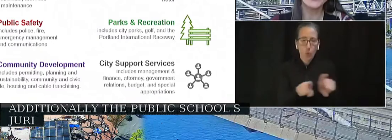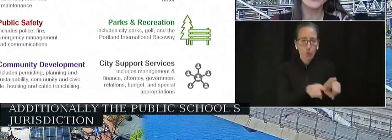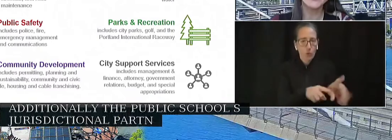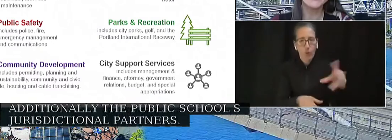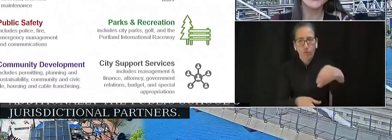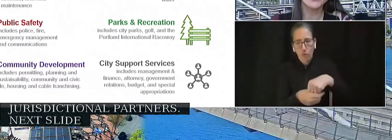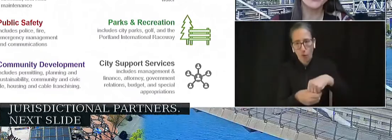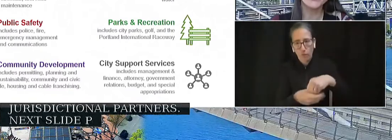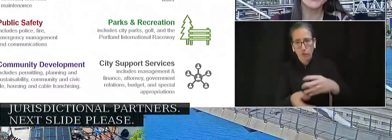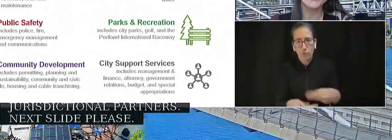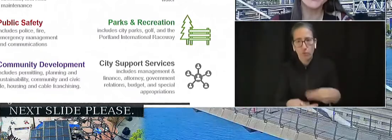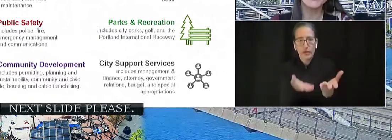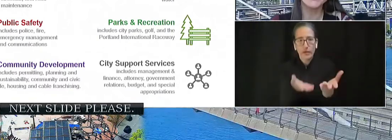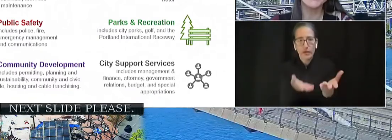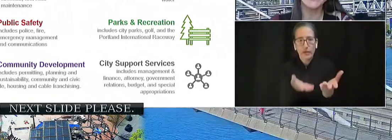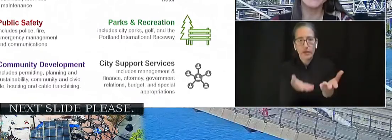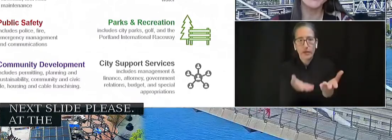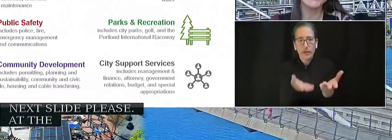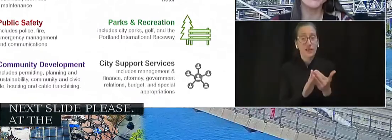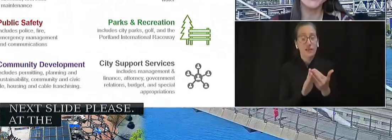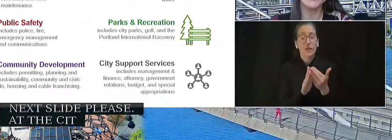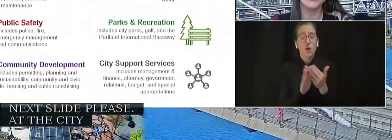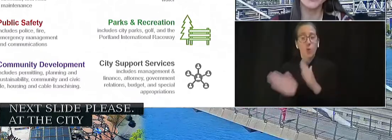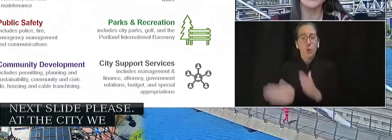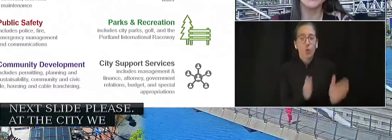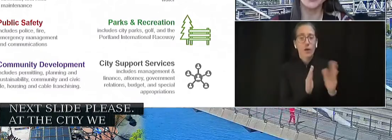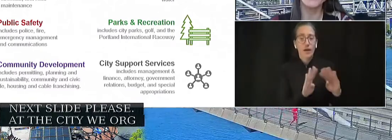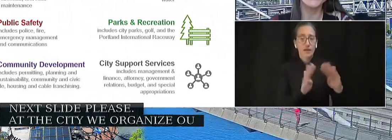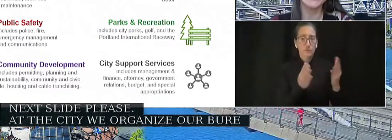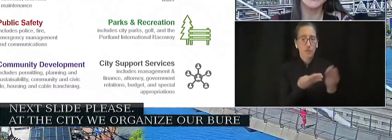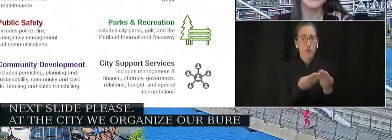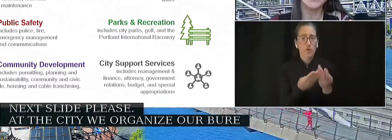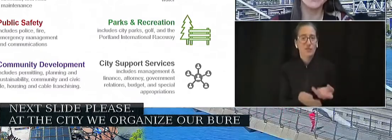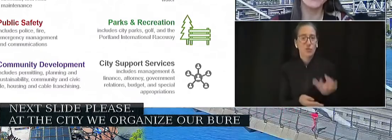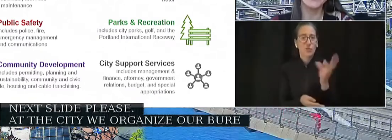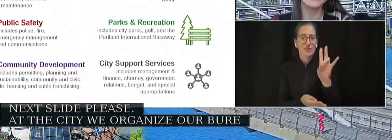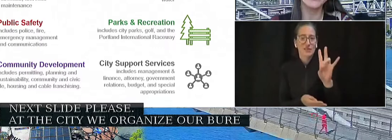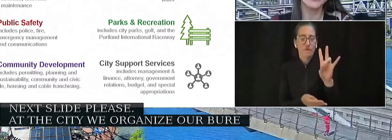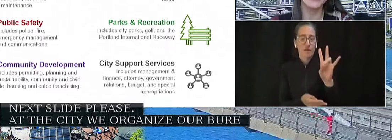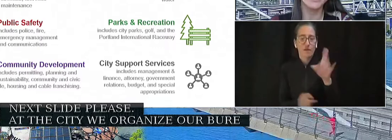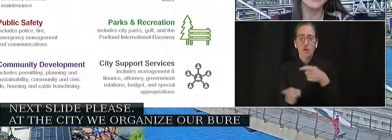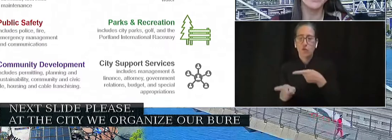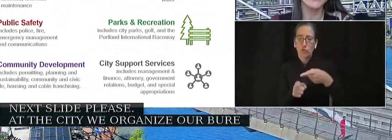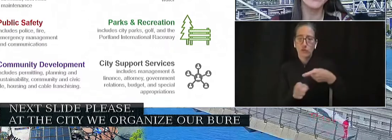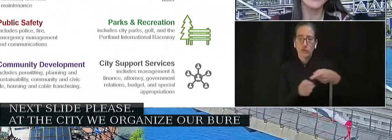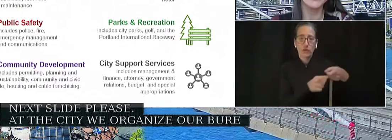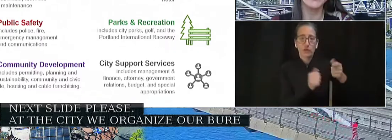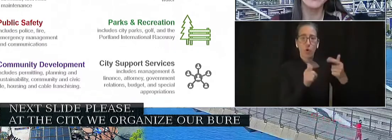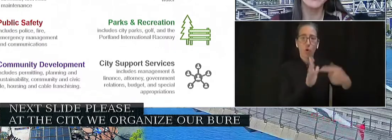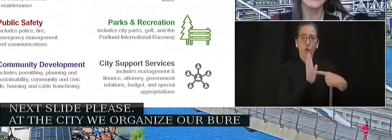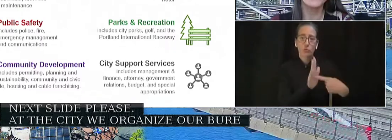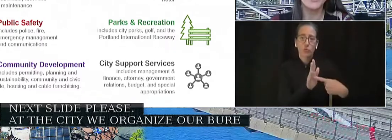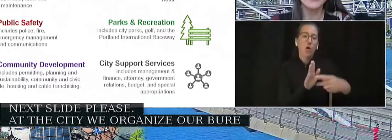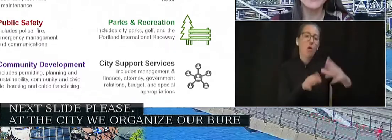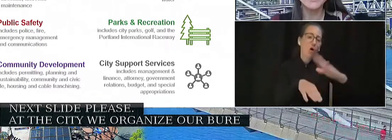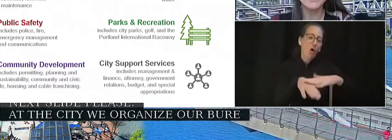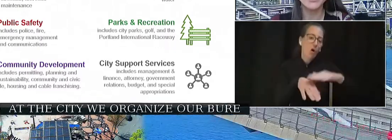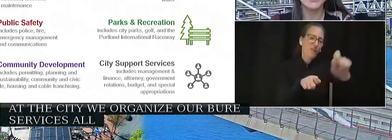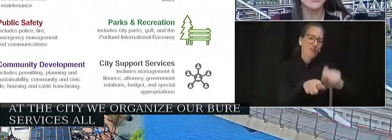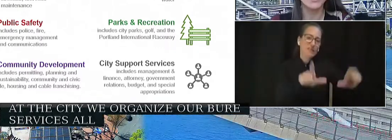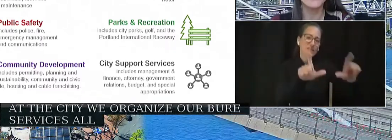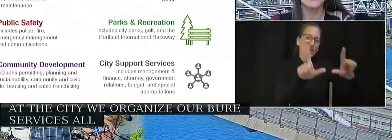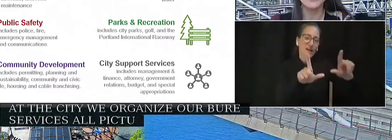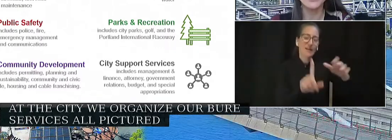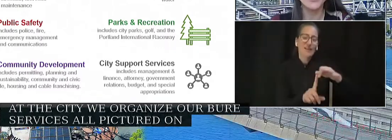At the city, we organize our bureaus and services into seven major service areas, all pictured on this slide with the exception of elected offices. In prior